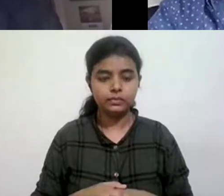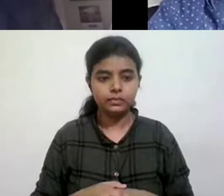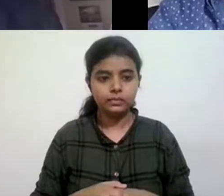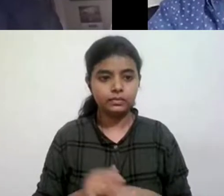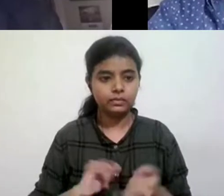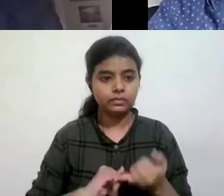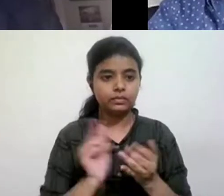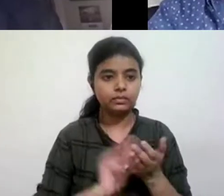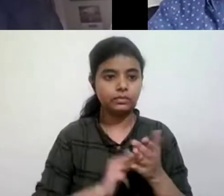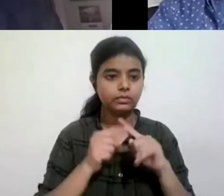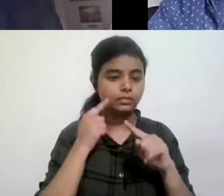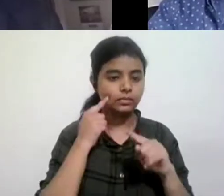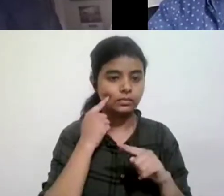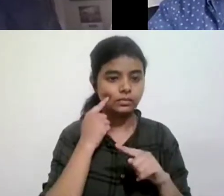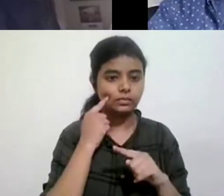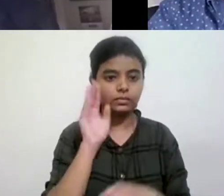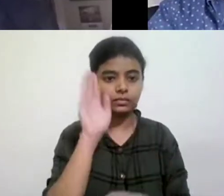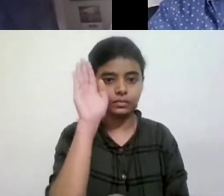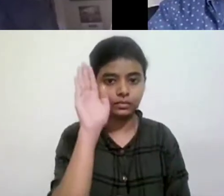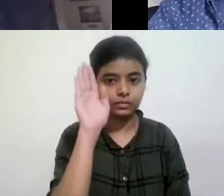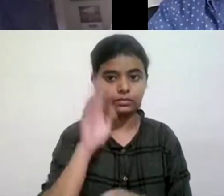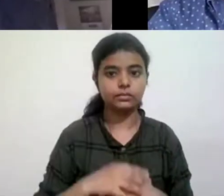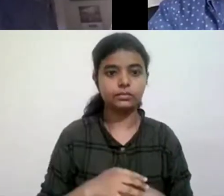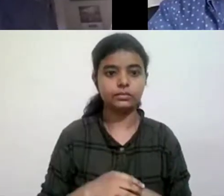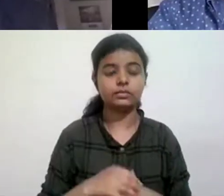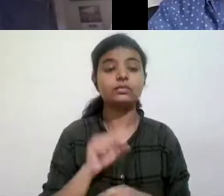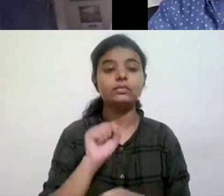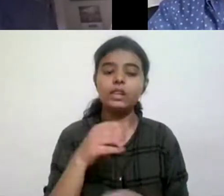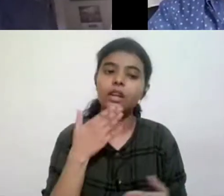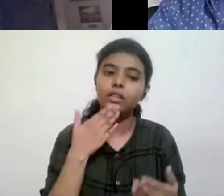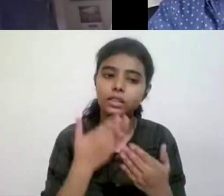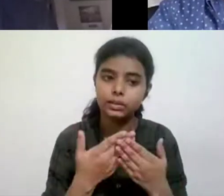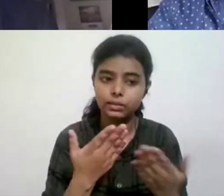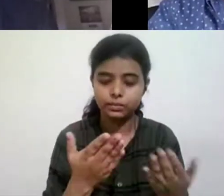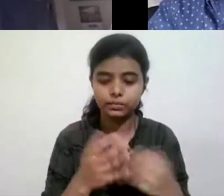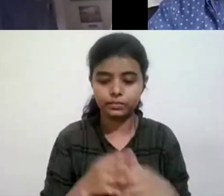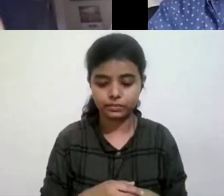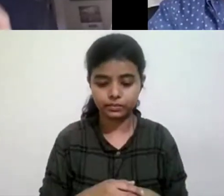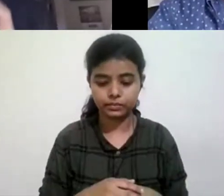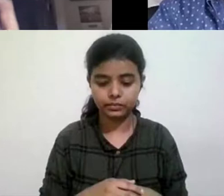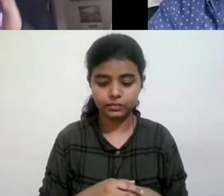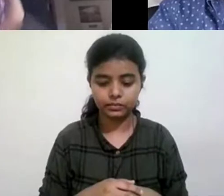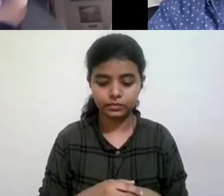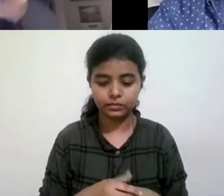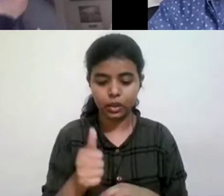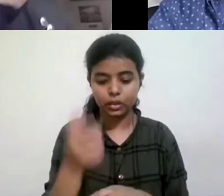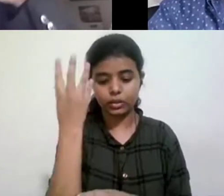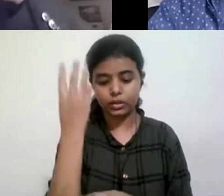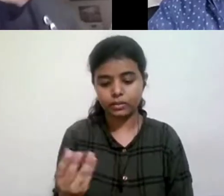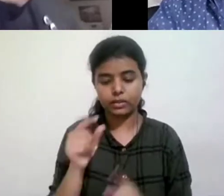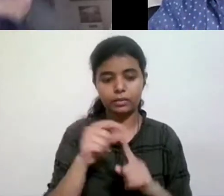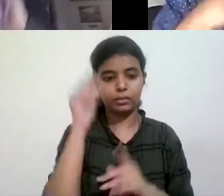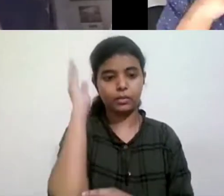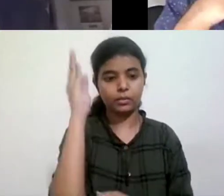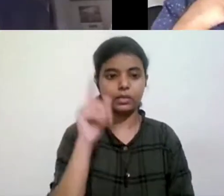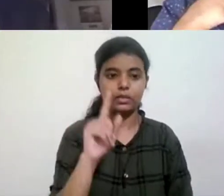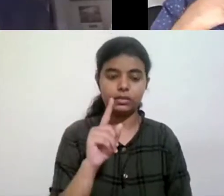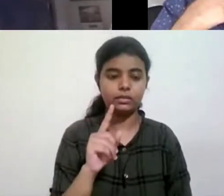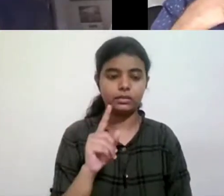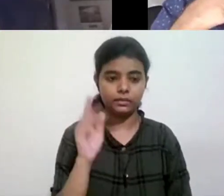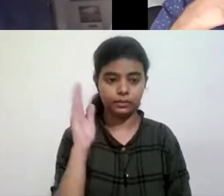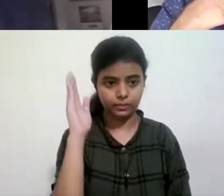Sumit, if you can just speak up. Yes. Thank you. Uh, yes. good evening, professor. First of all,